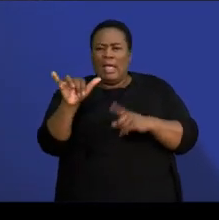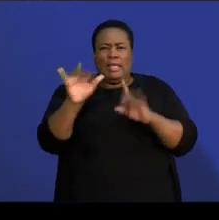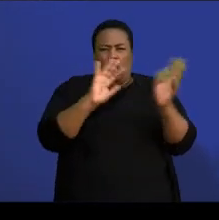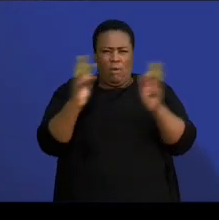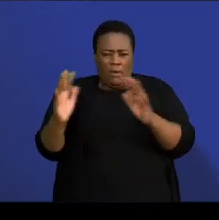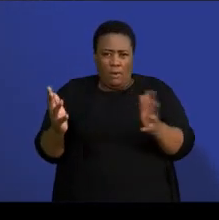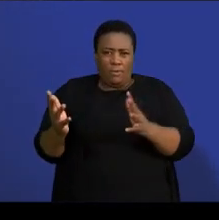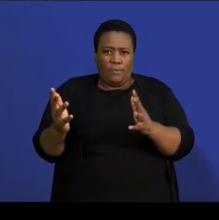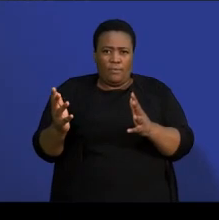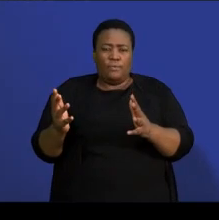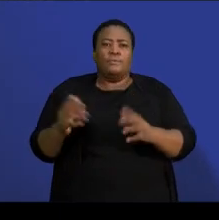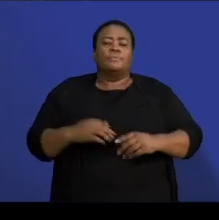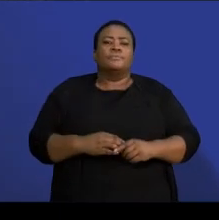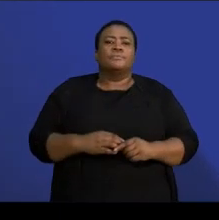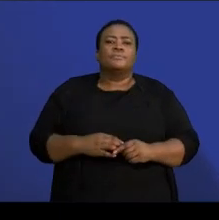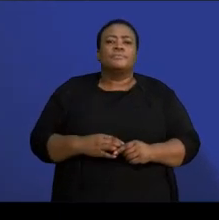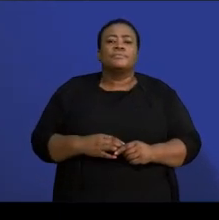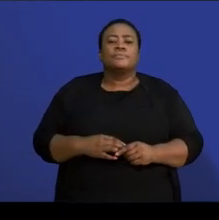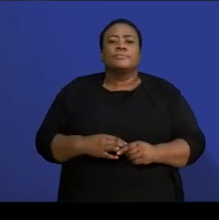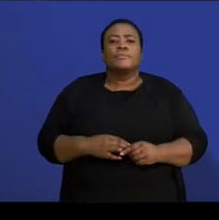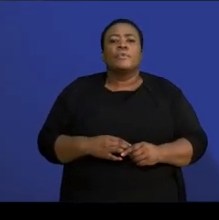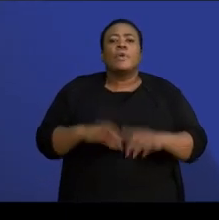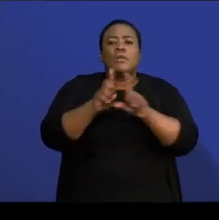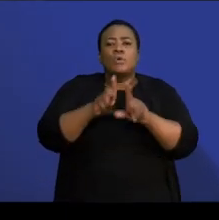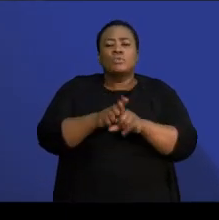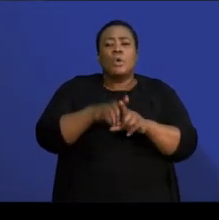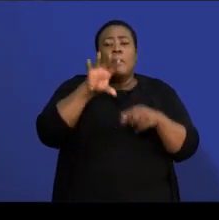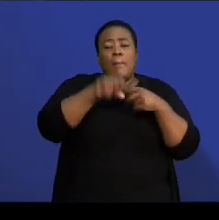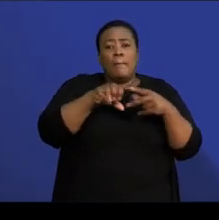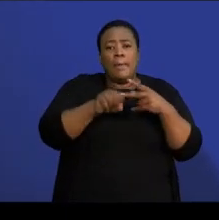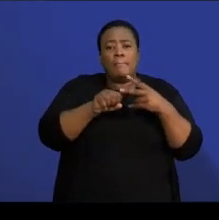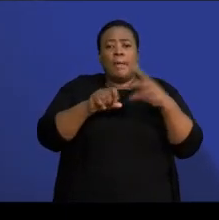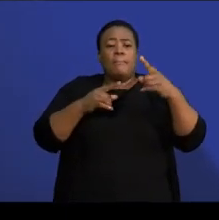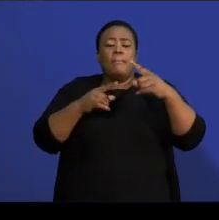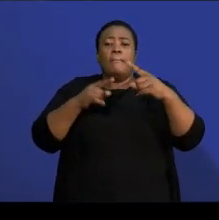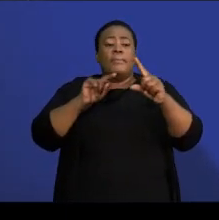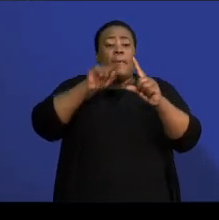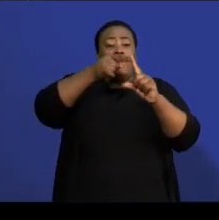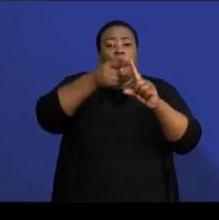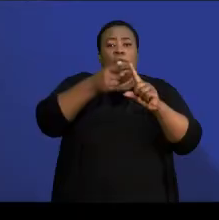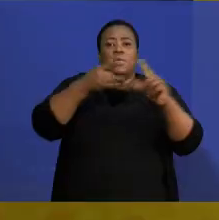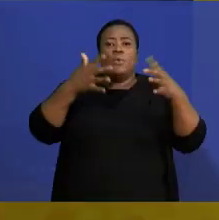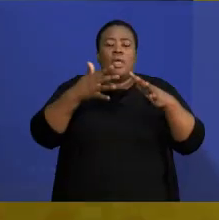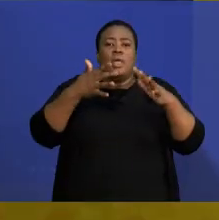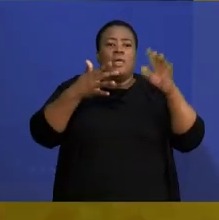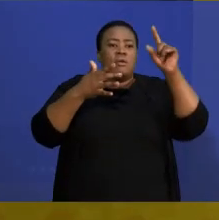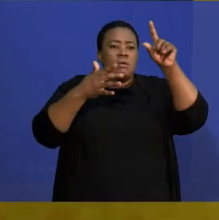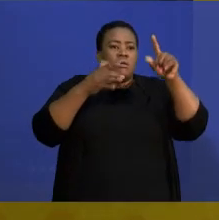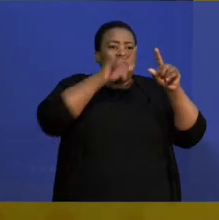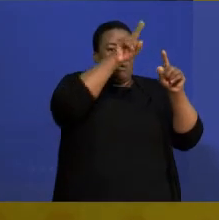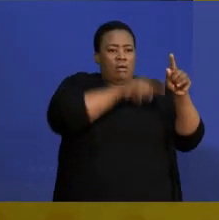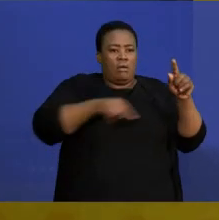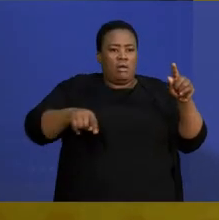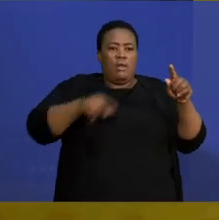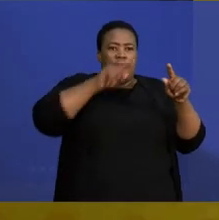your turning points. And then also find the point of intersection. Here, I'm talking about where the two graphs are intersecting